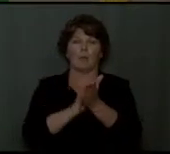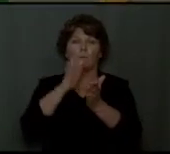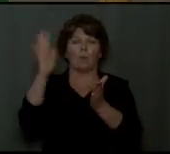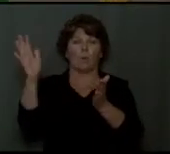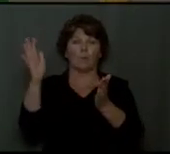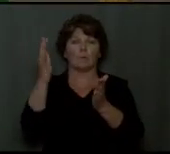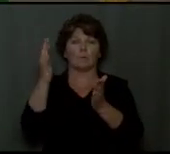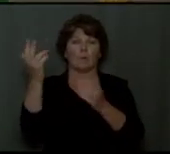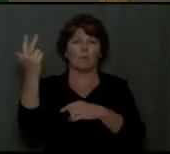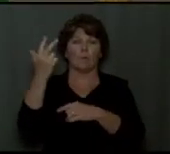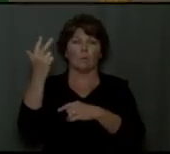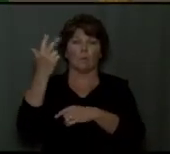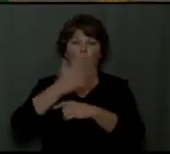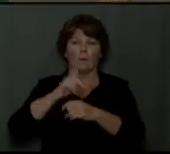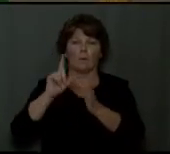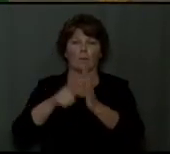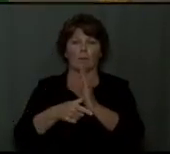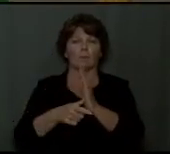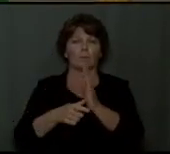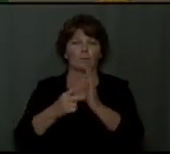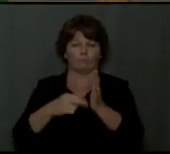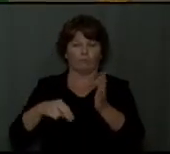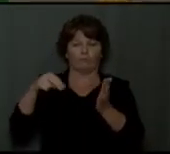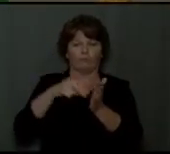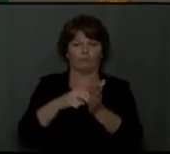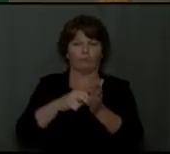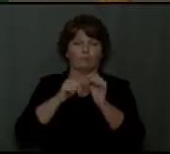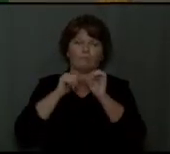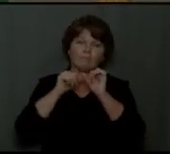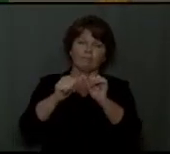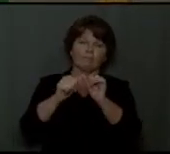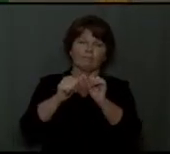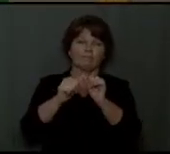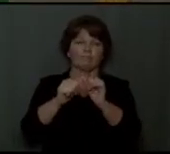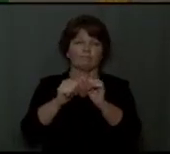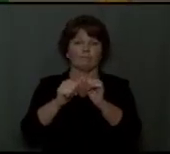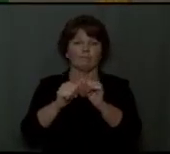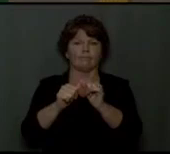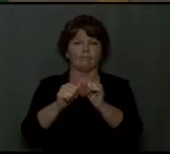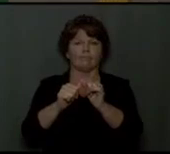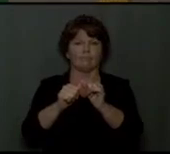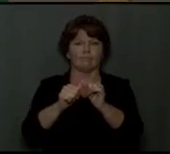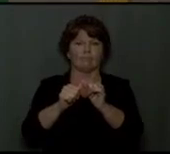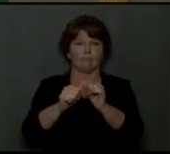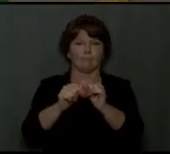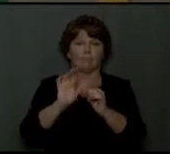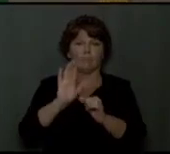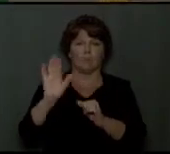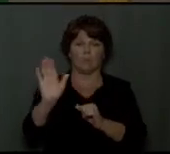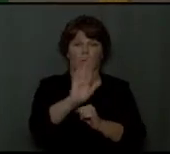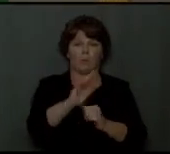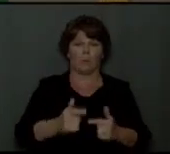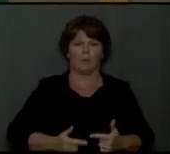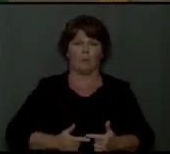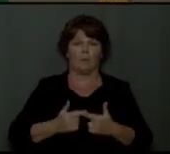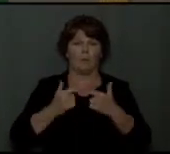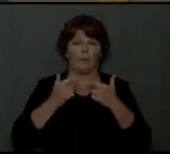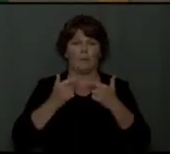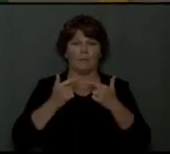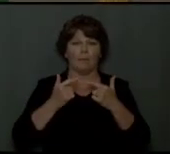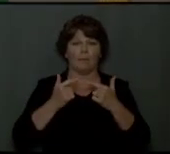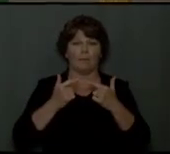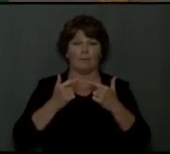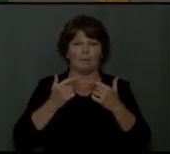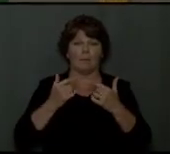resurrection, He has taken care of you, and He will continue to do so for the rest of your lives. For this reason,